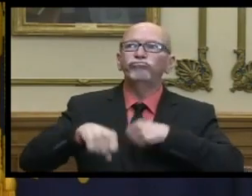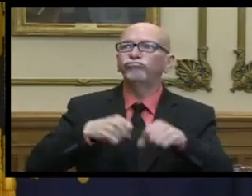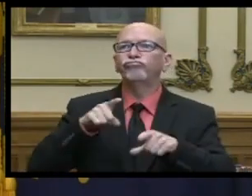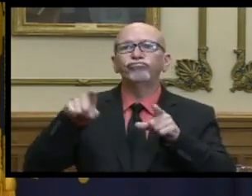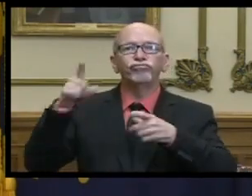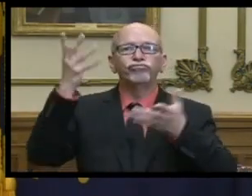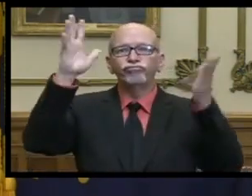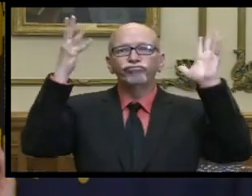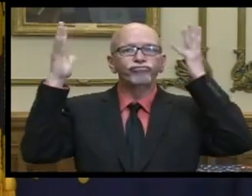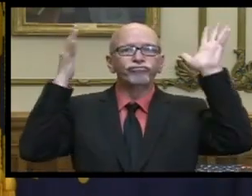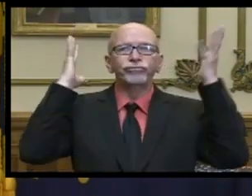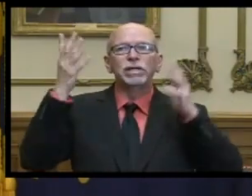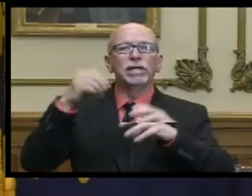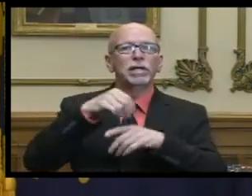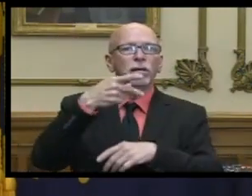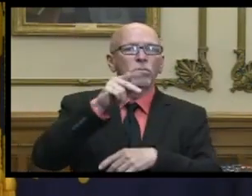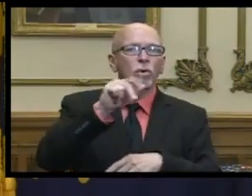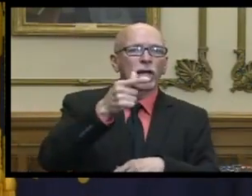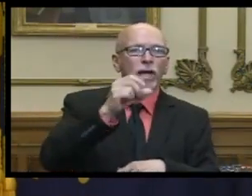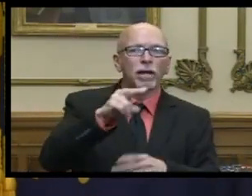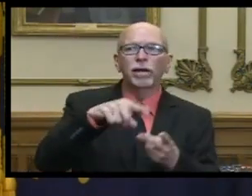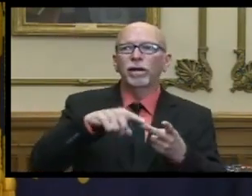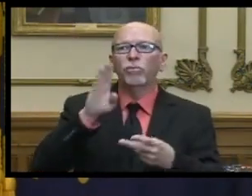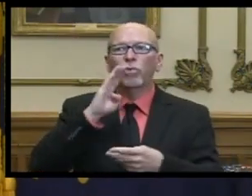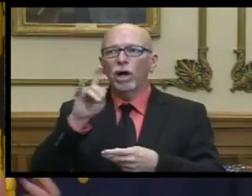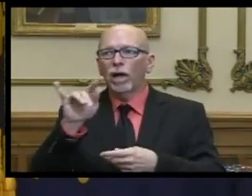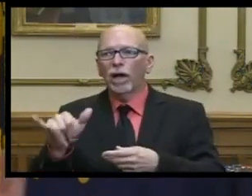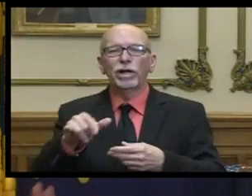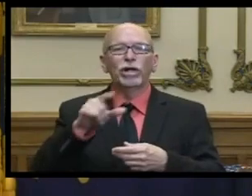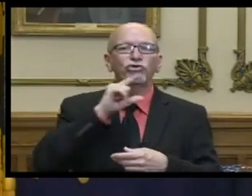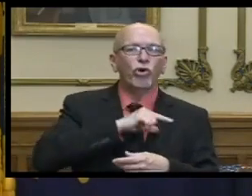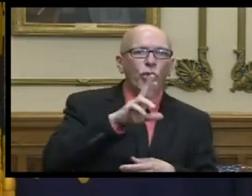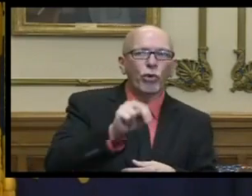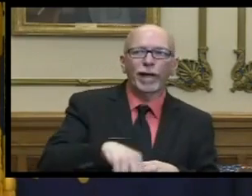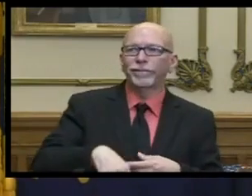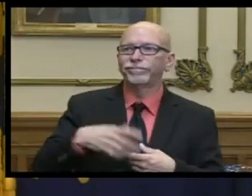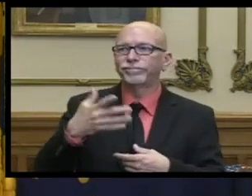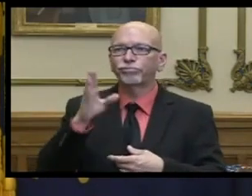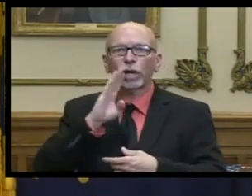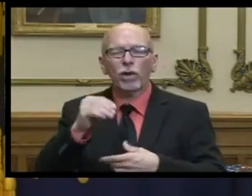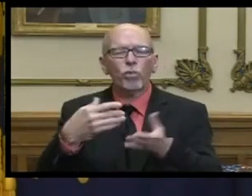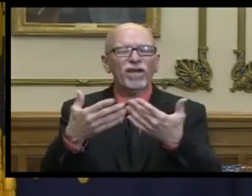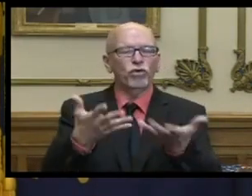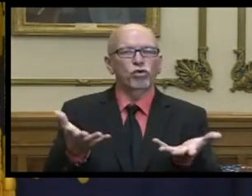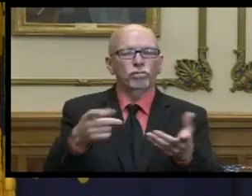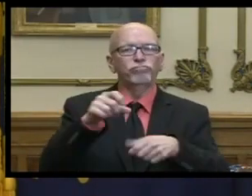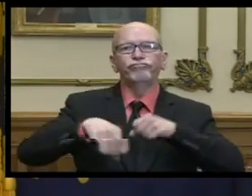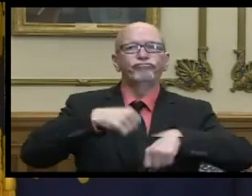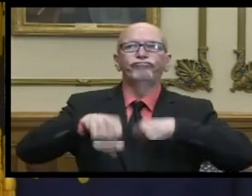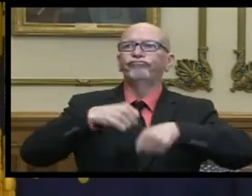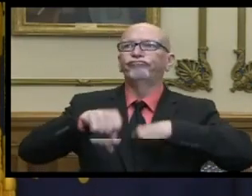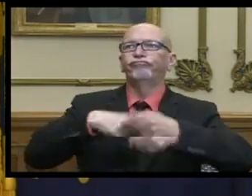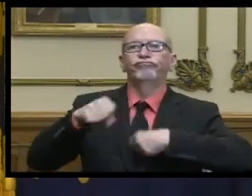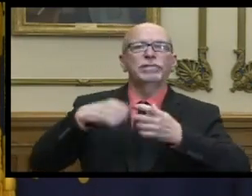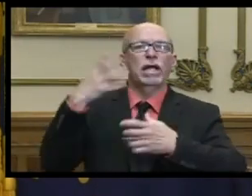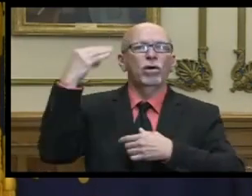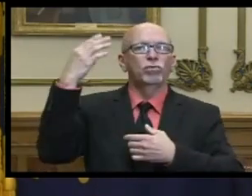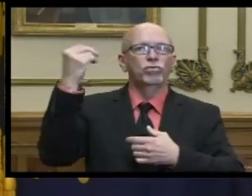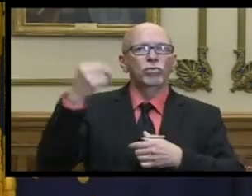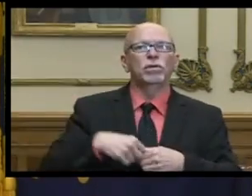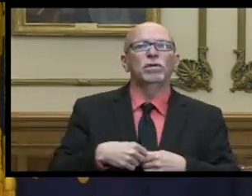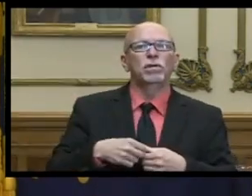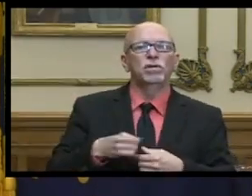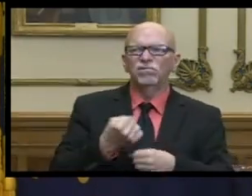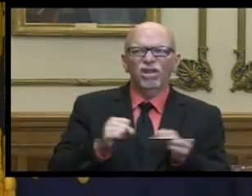at uh pokagan or or brown county or you pick it mccormick's creek turkey run you pick it um you're outdoors and and